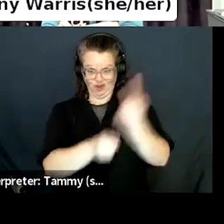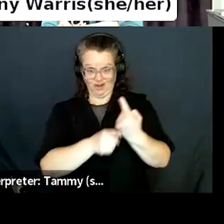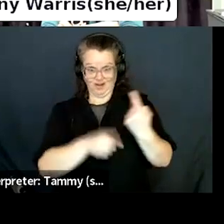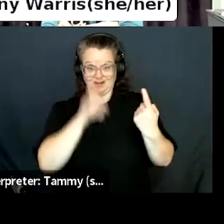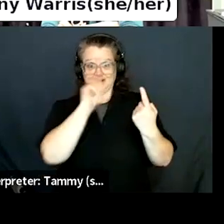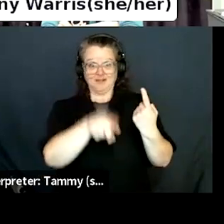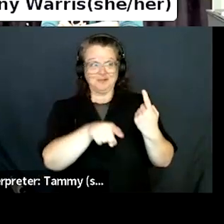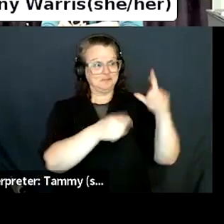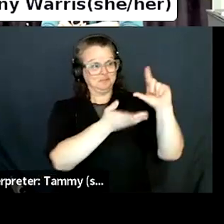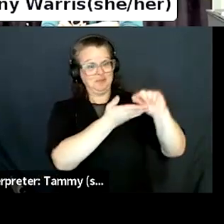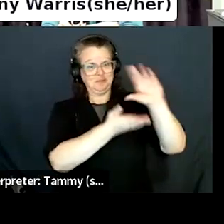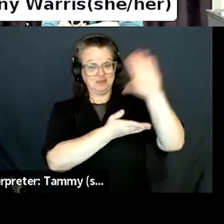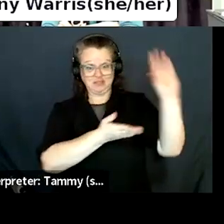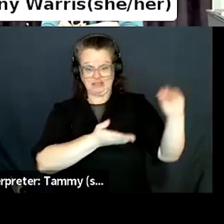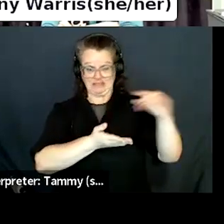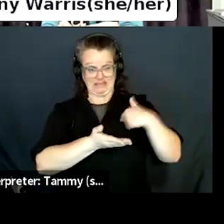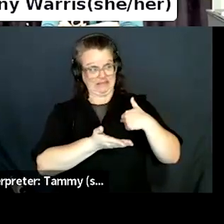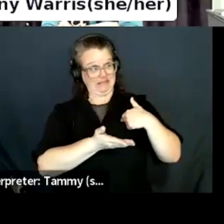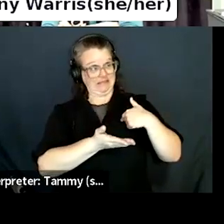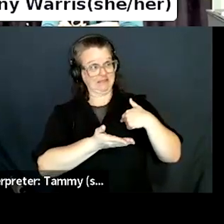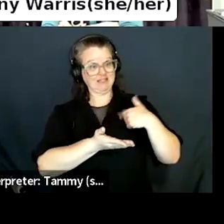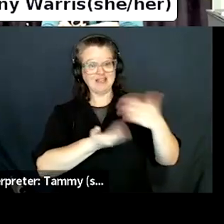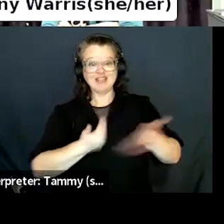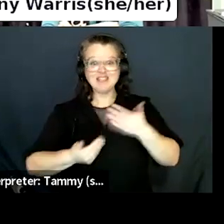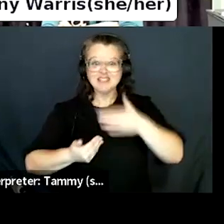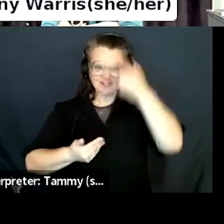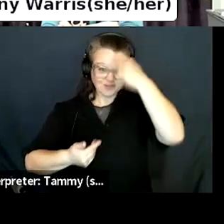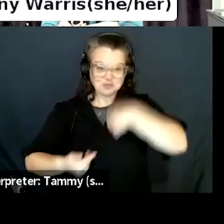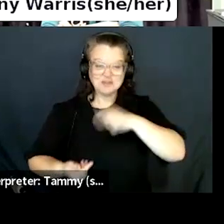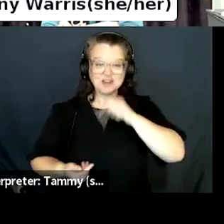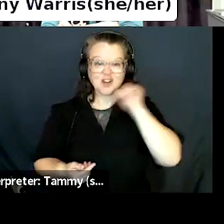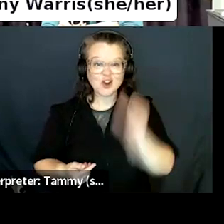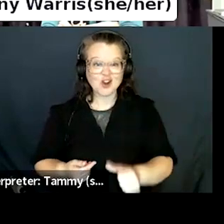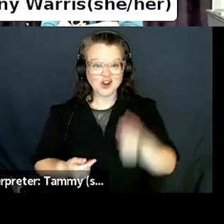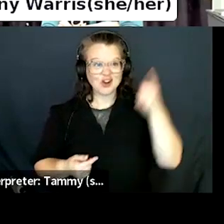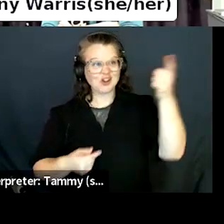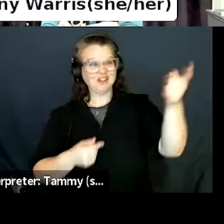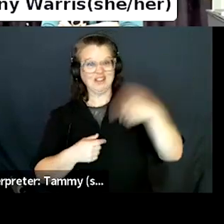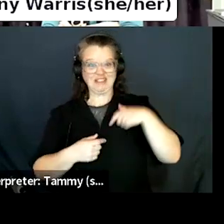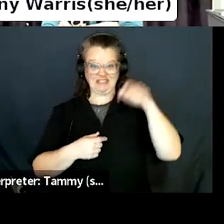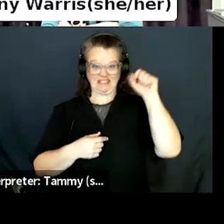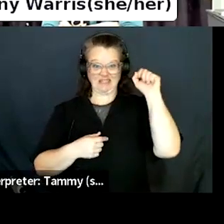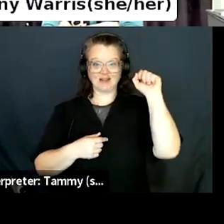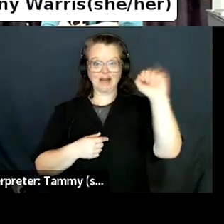You know, make this easy for me. You need permission. Make sure that's up front.